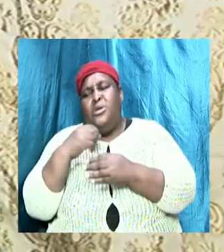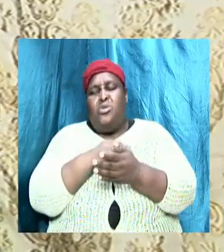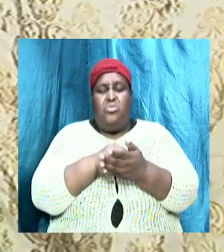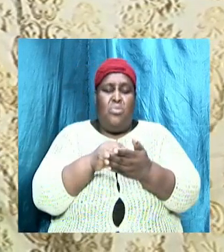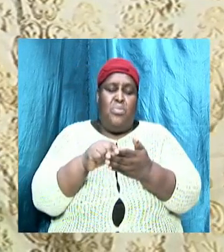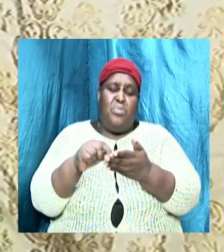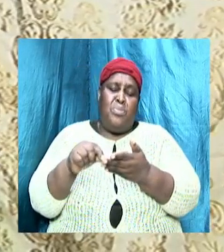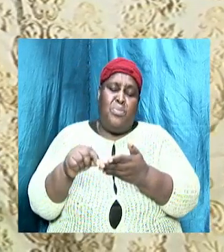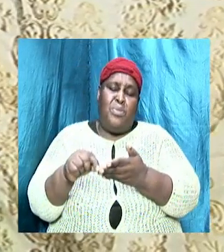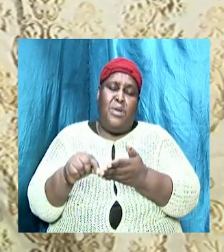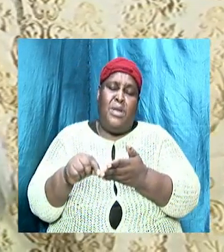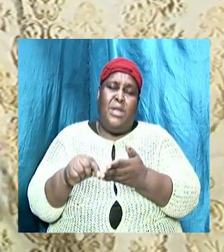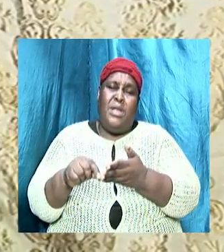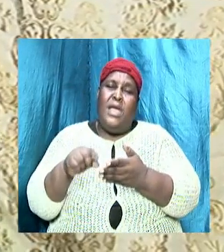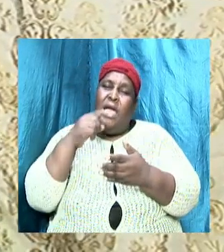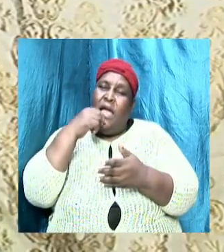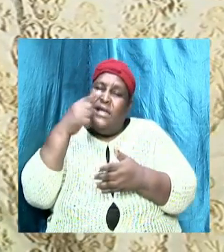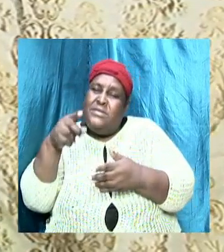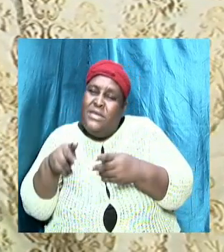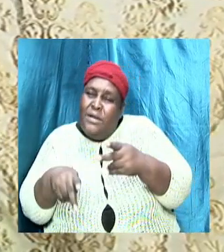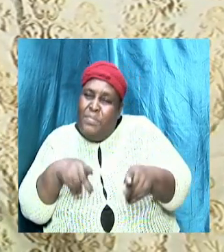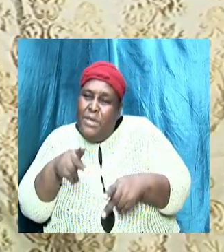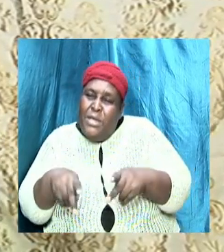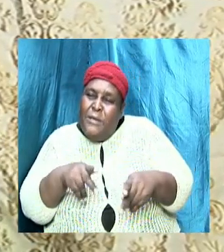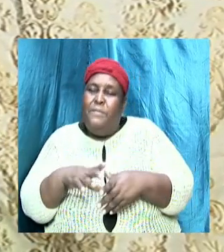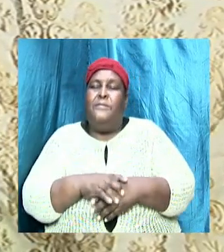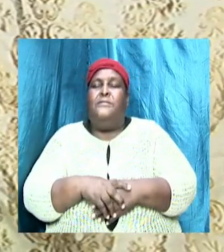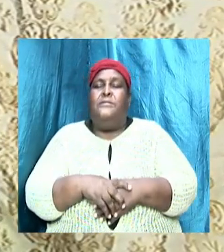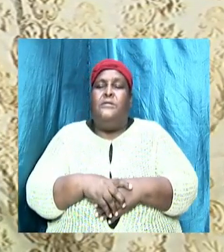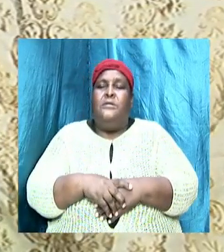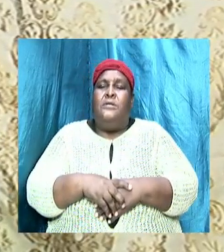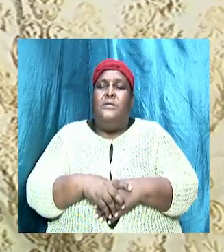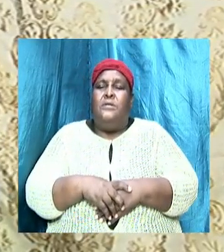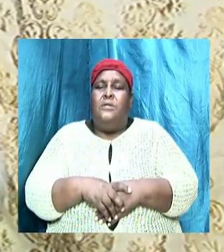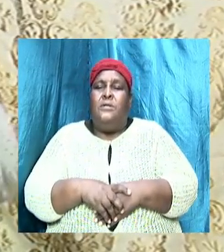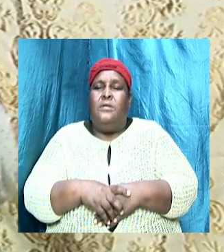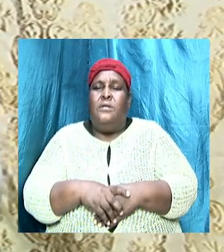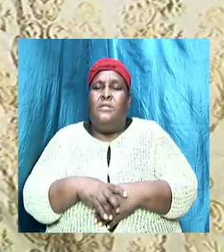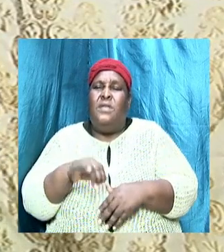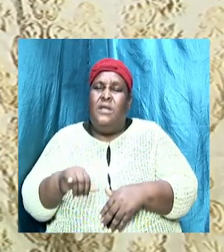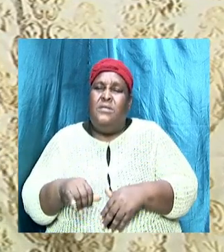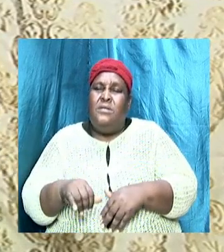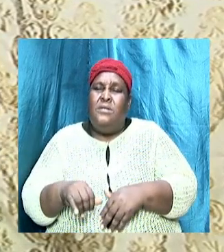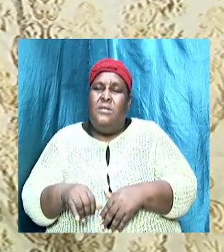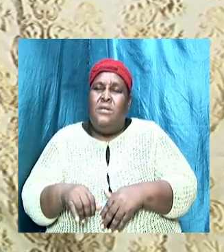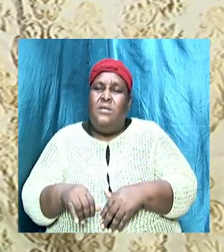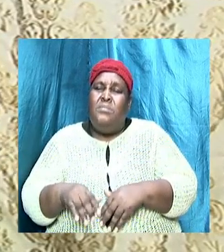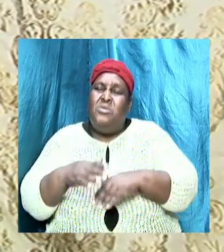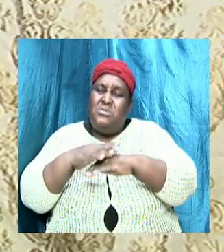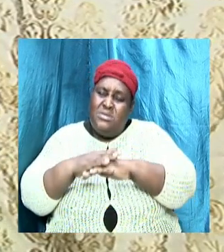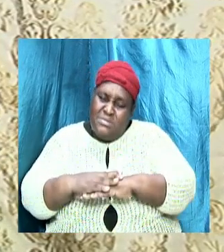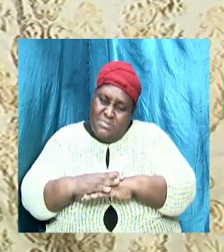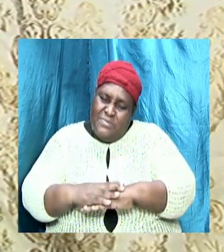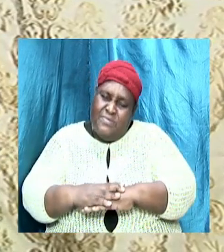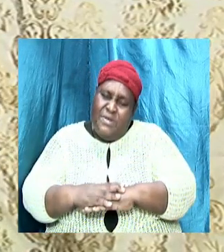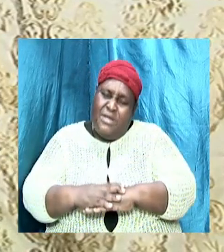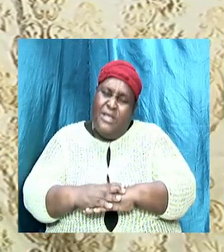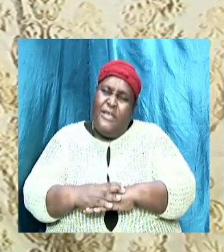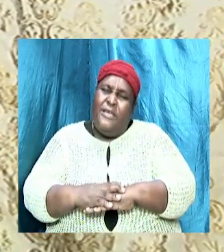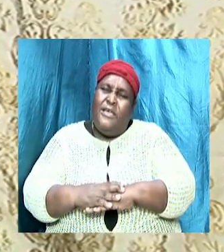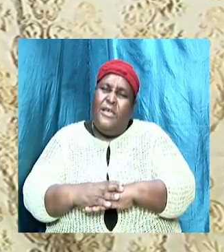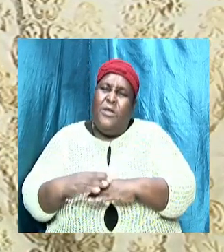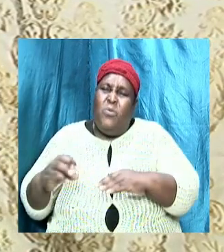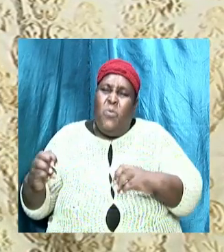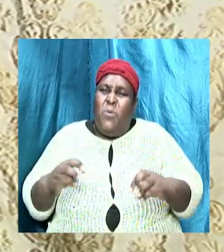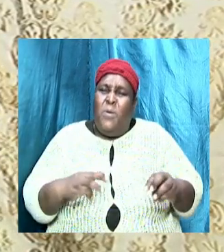write and tell folks that they must contain for the faith that